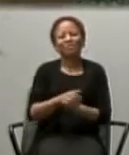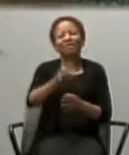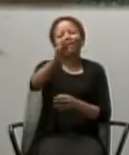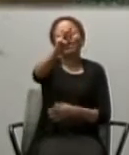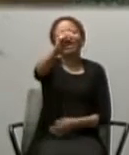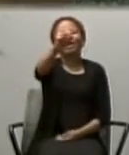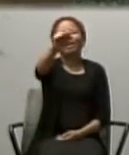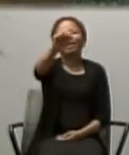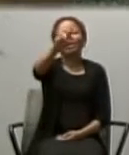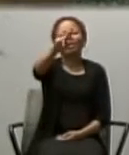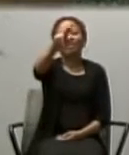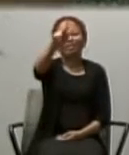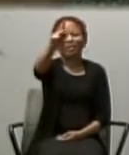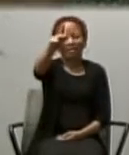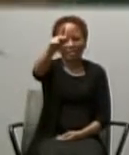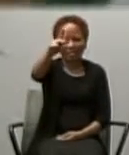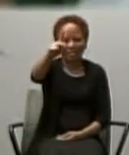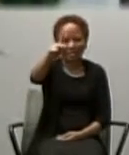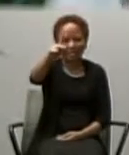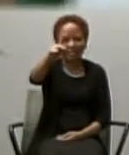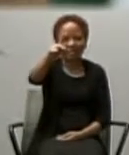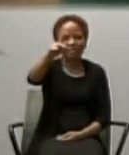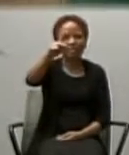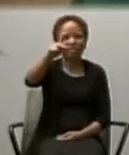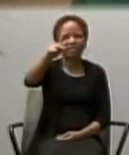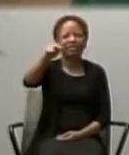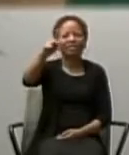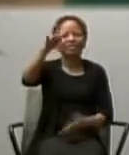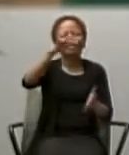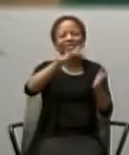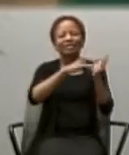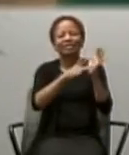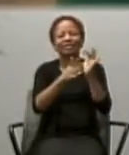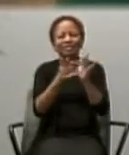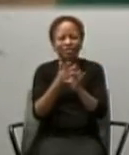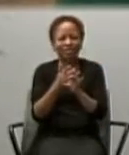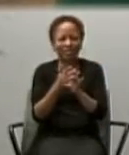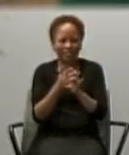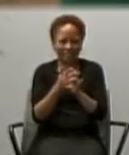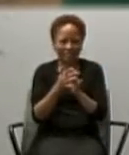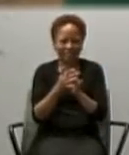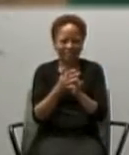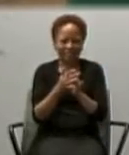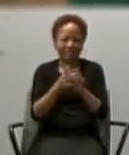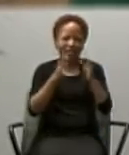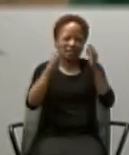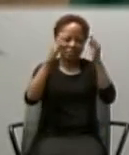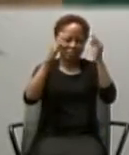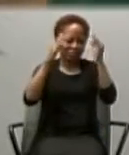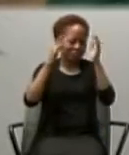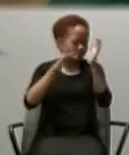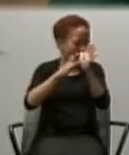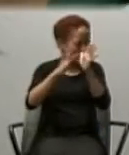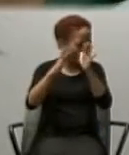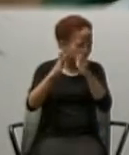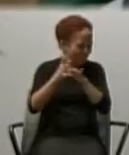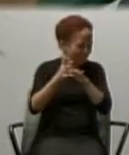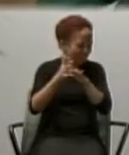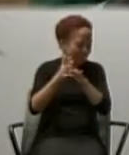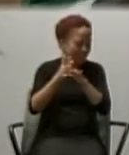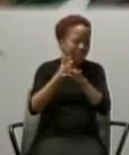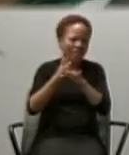takes up from last week's gospel where Jesus experiences rejection at the hand